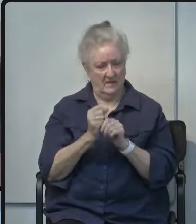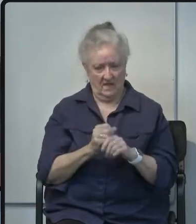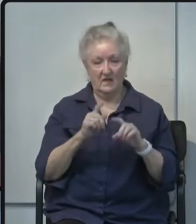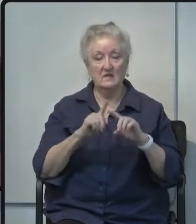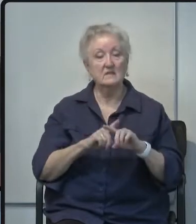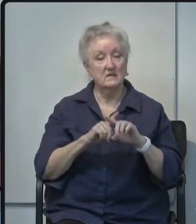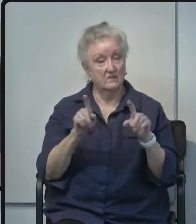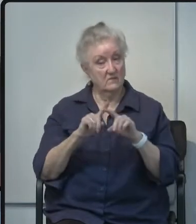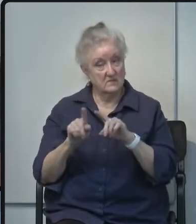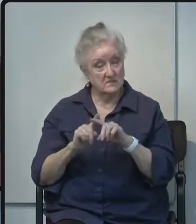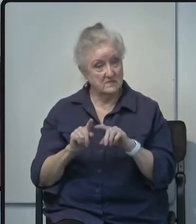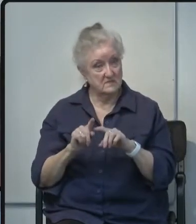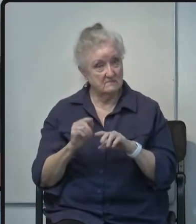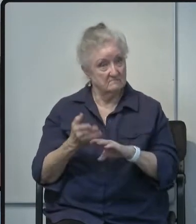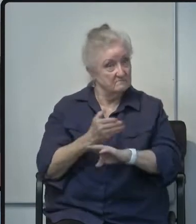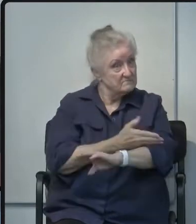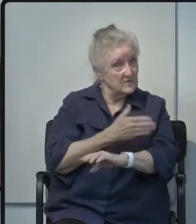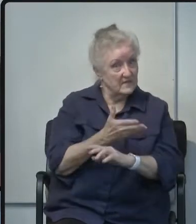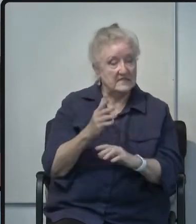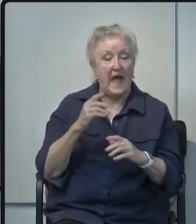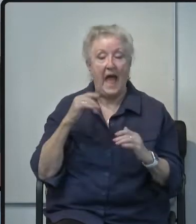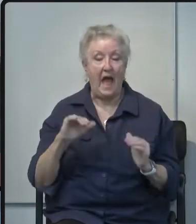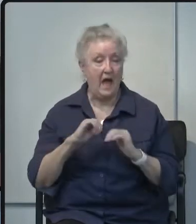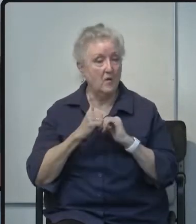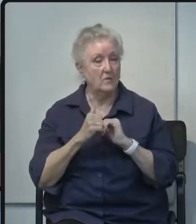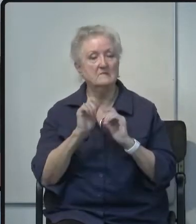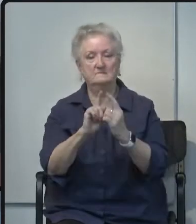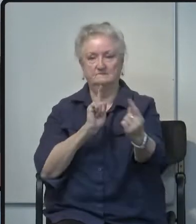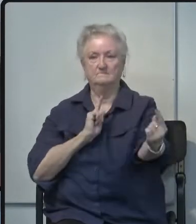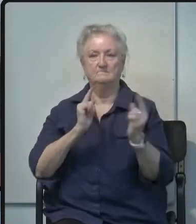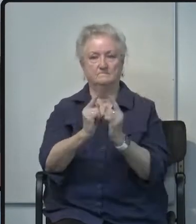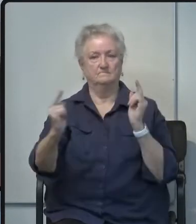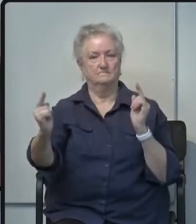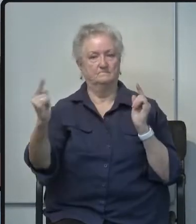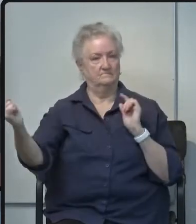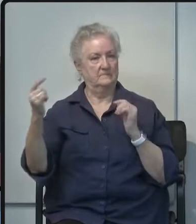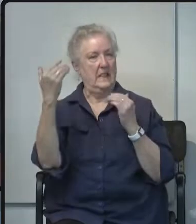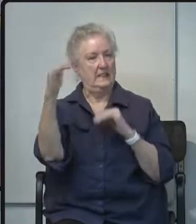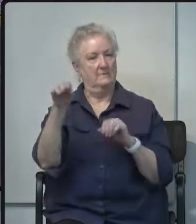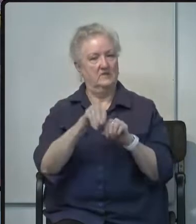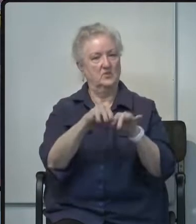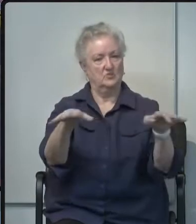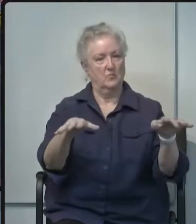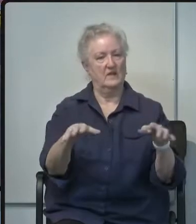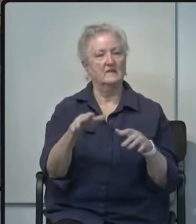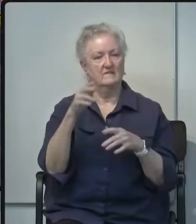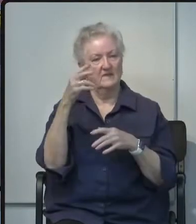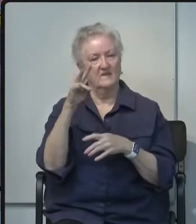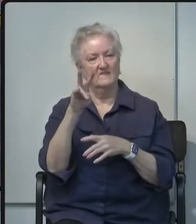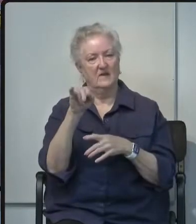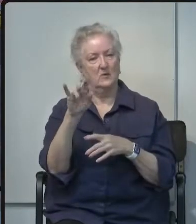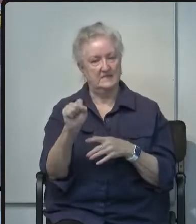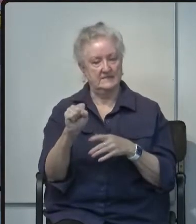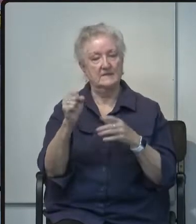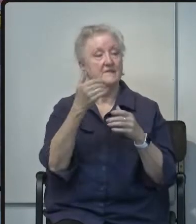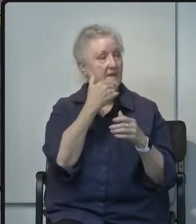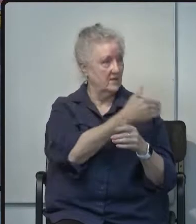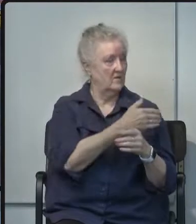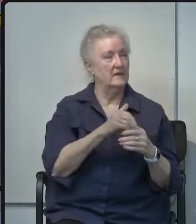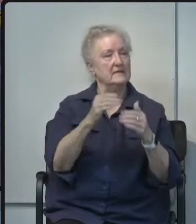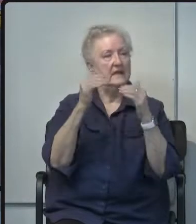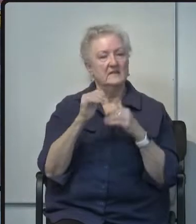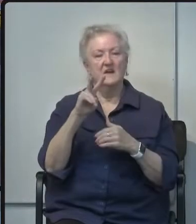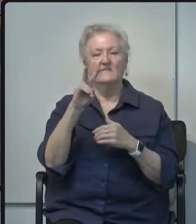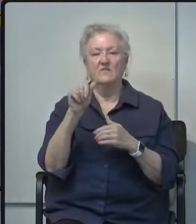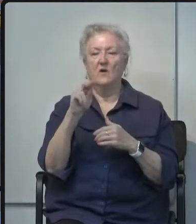efforts to limit the spread of this virus thank you thank you Dr. Anzorg next up will be Dr.